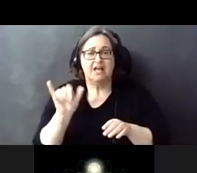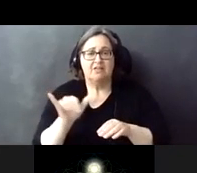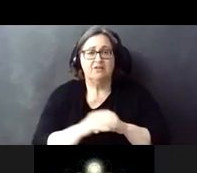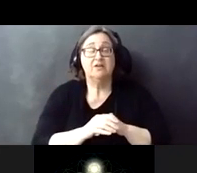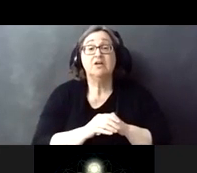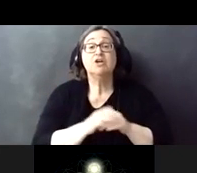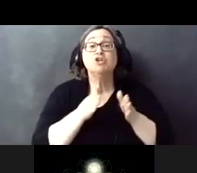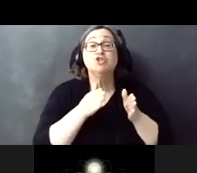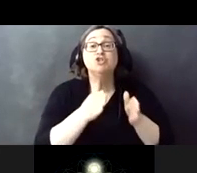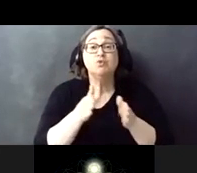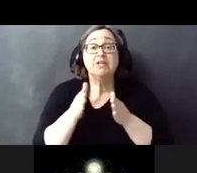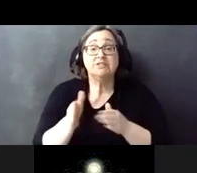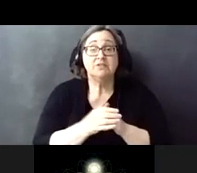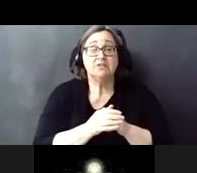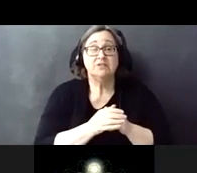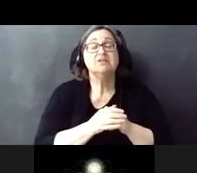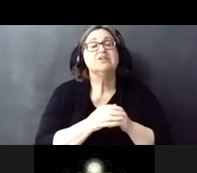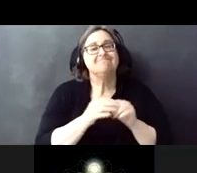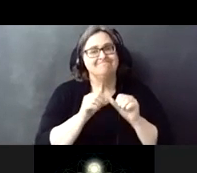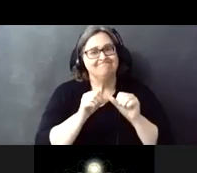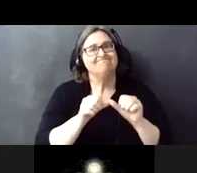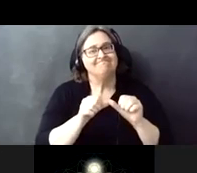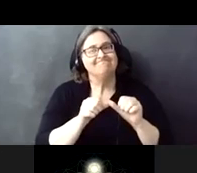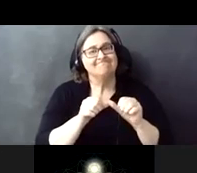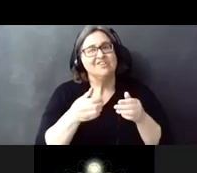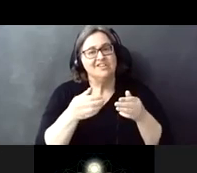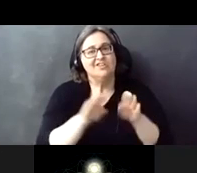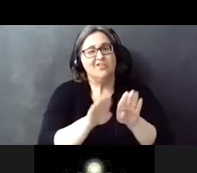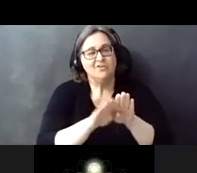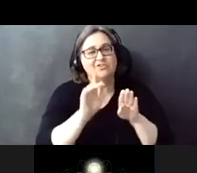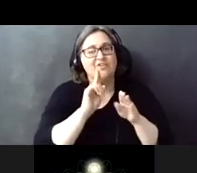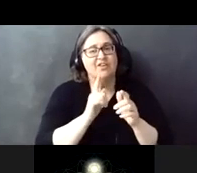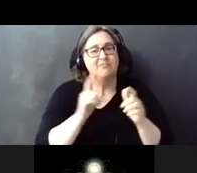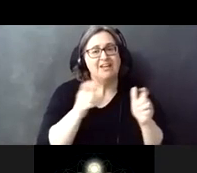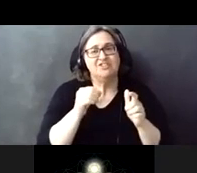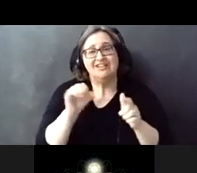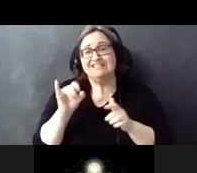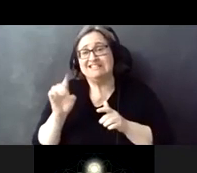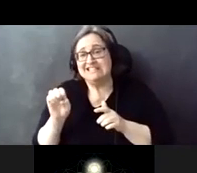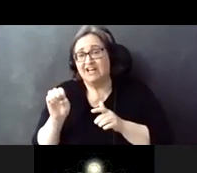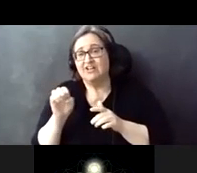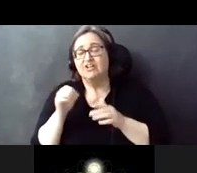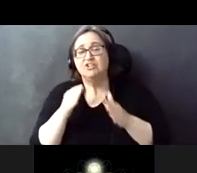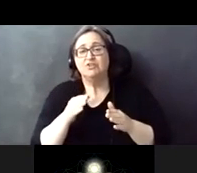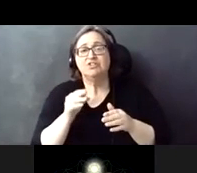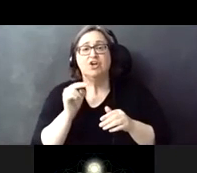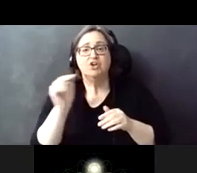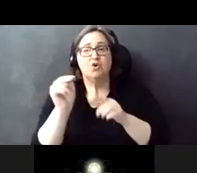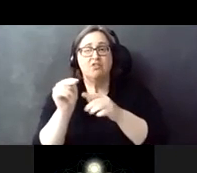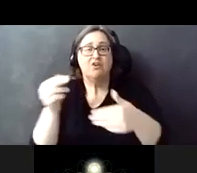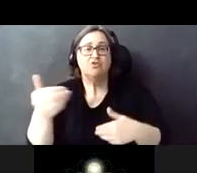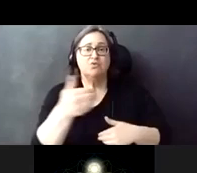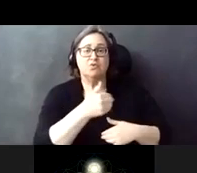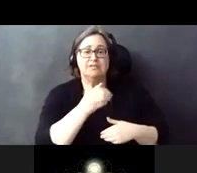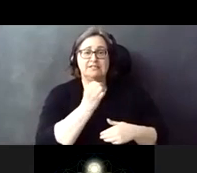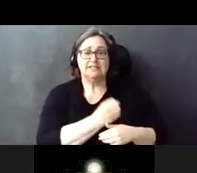next extended street closures are anticipated for all major and side streets going north to south from armore avenue